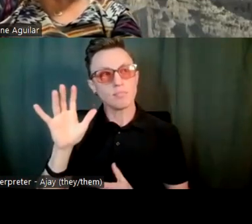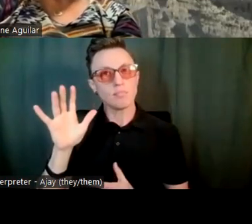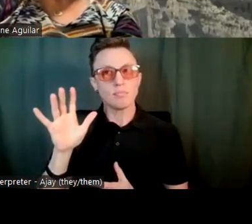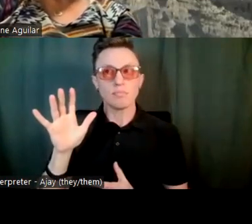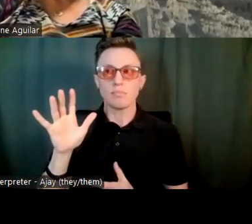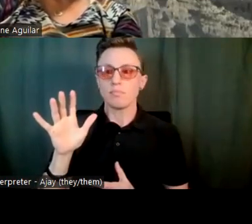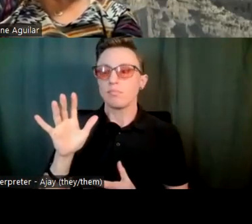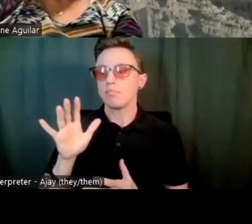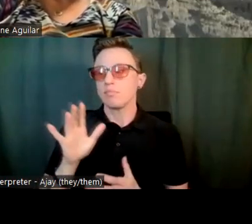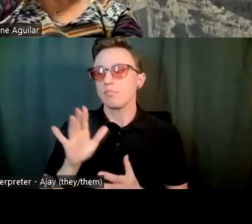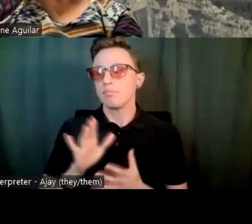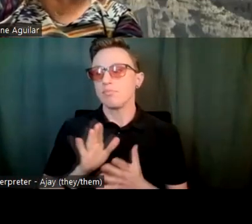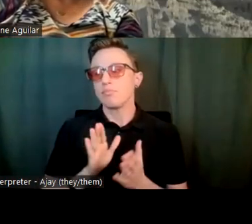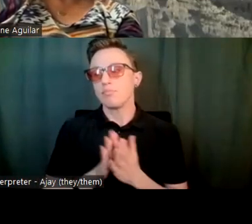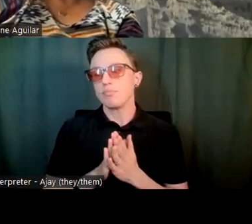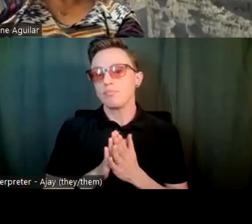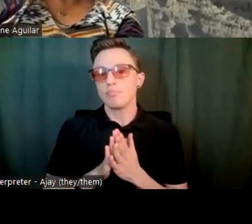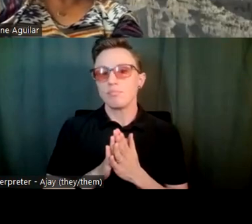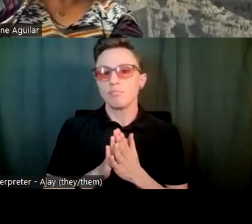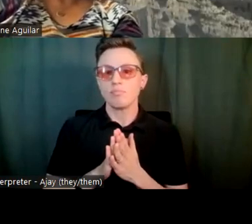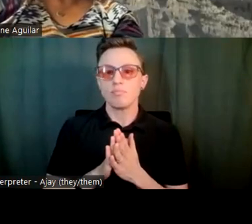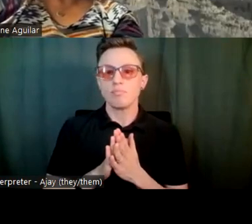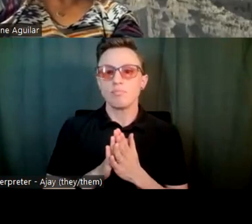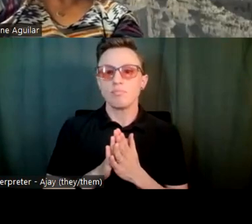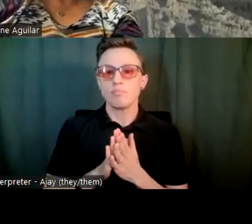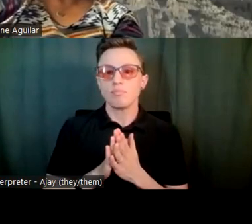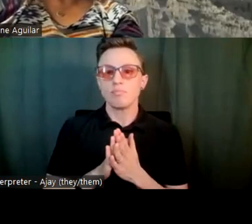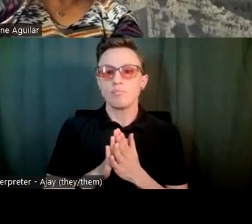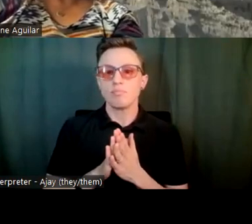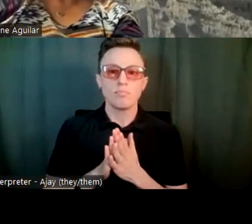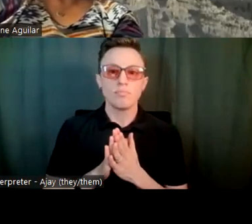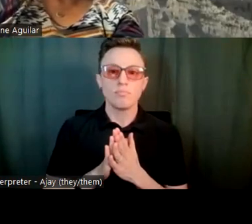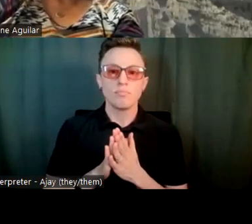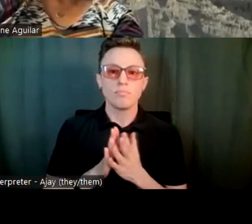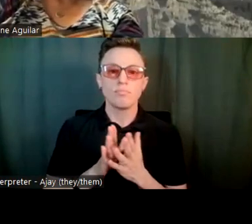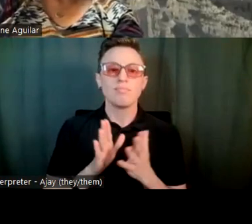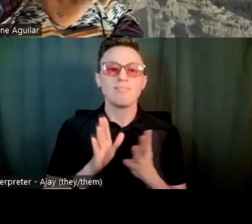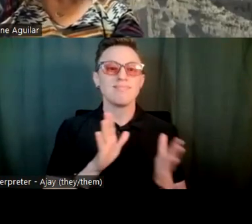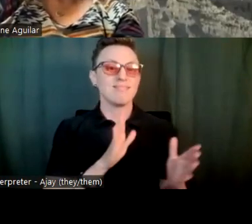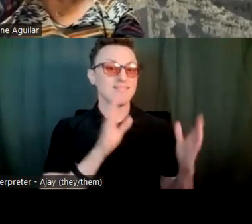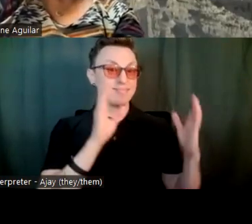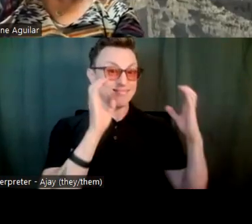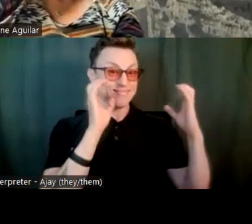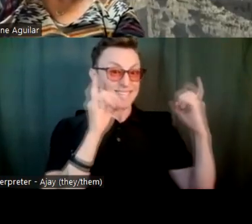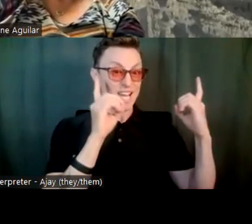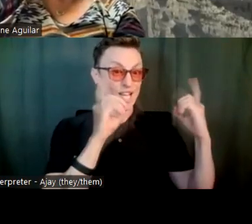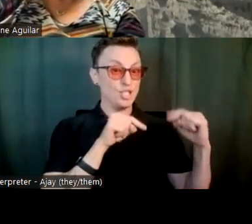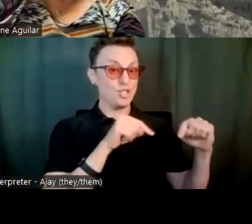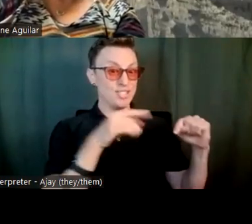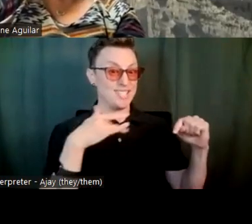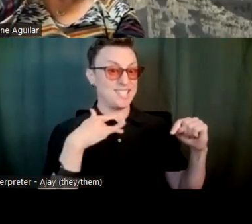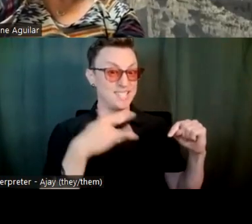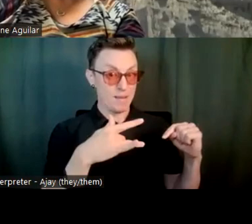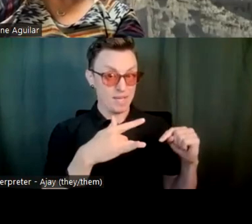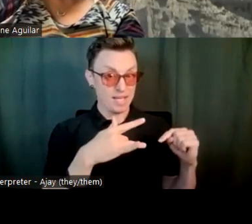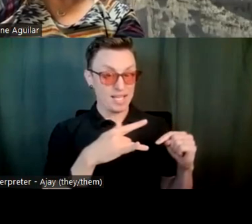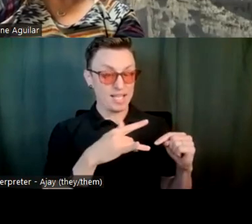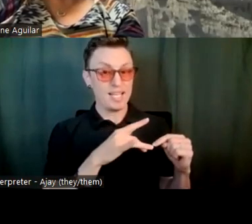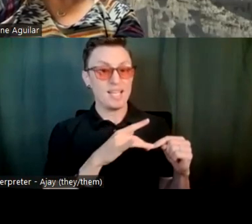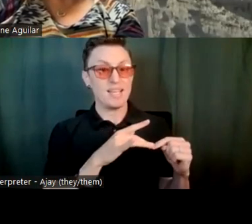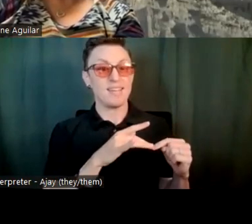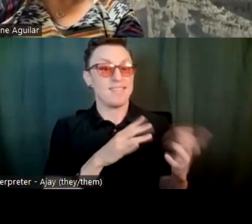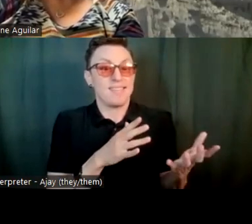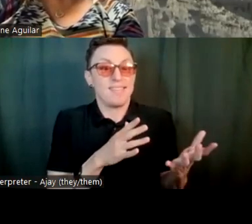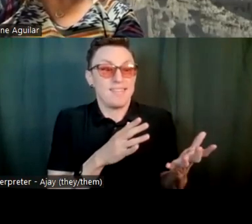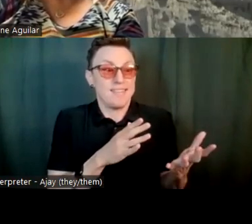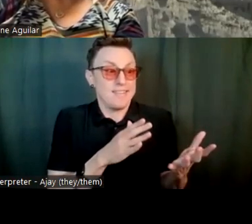they spend the most time at besides my home. And I